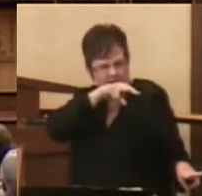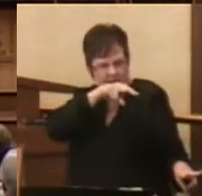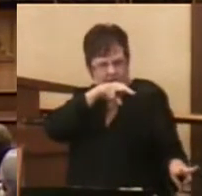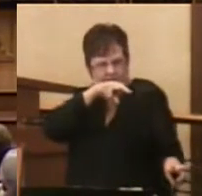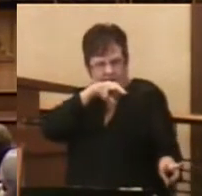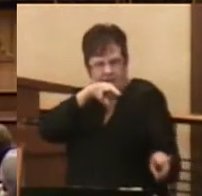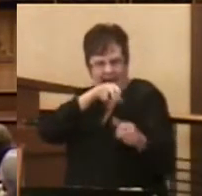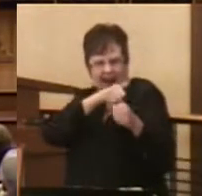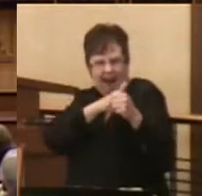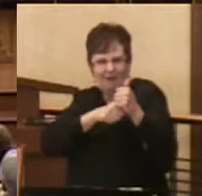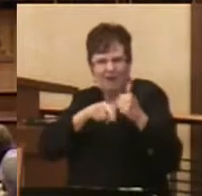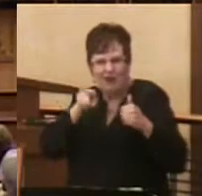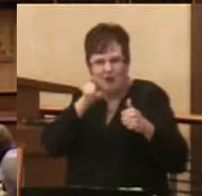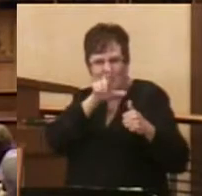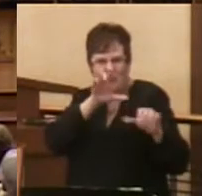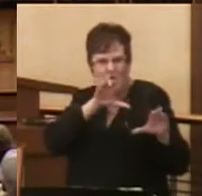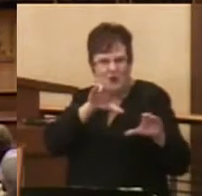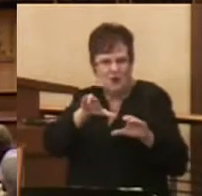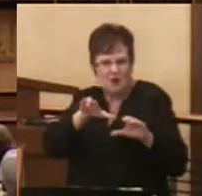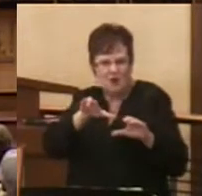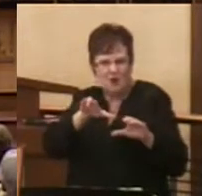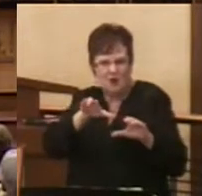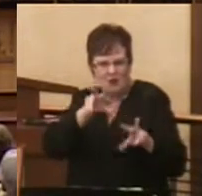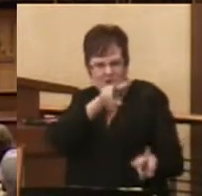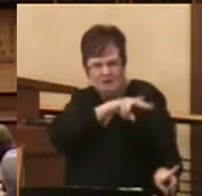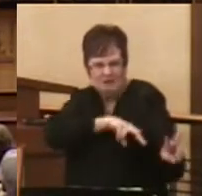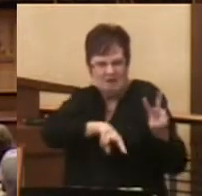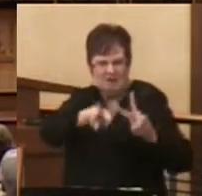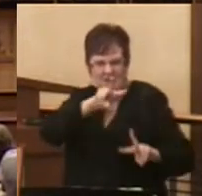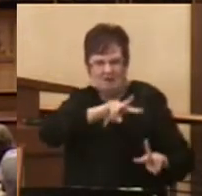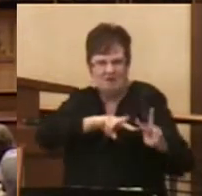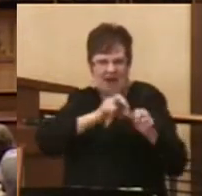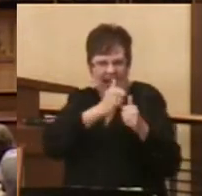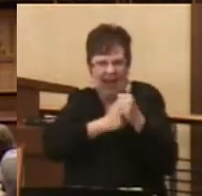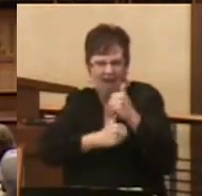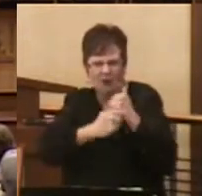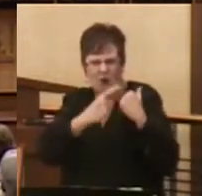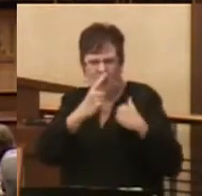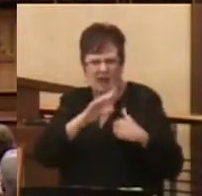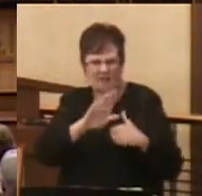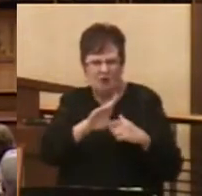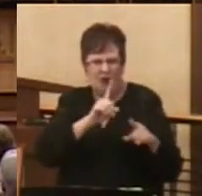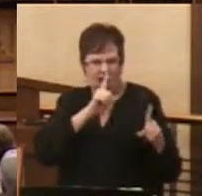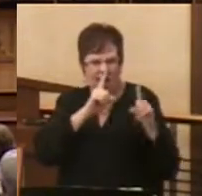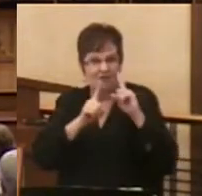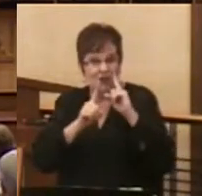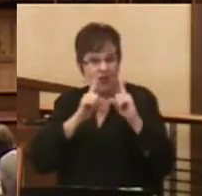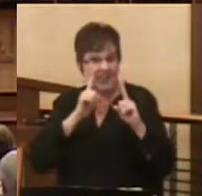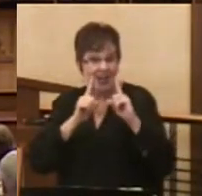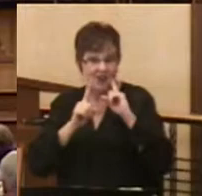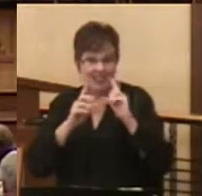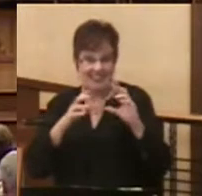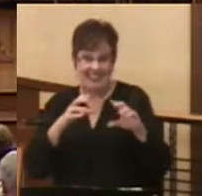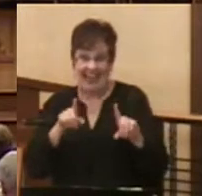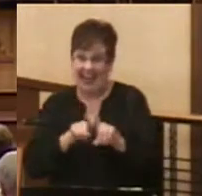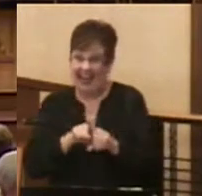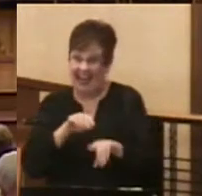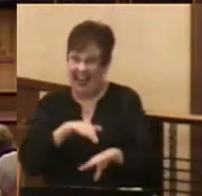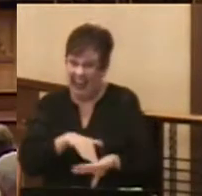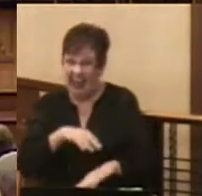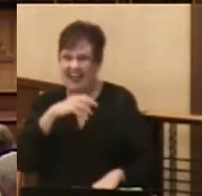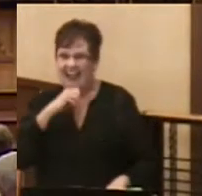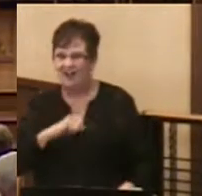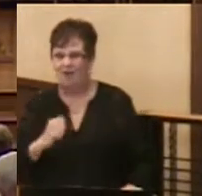everything you do and monitoring nearly every one of your conversations at age 15?